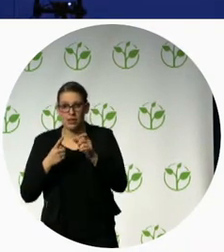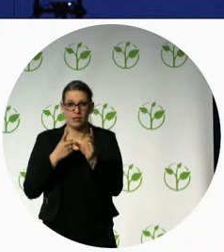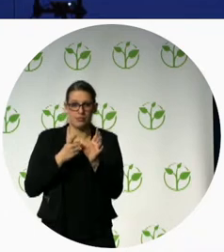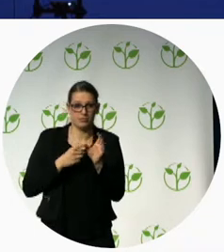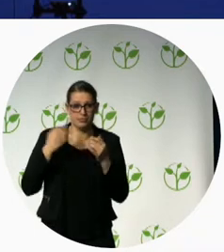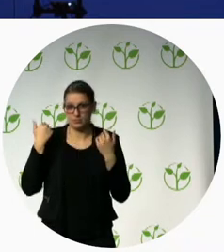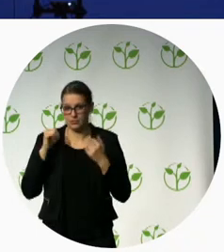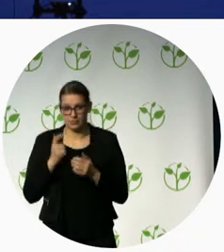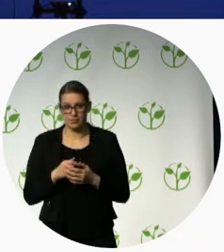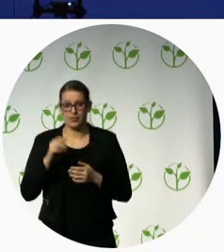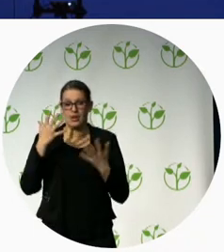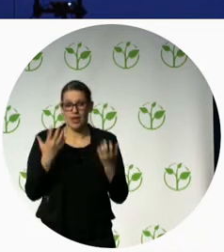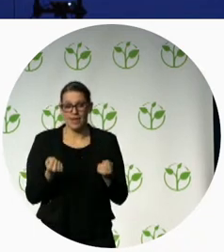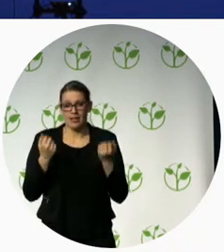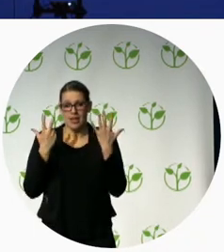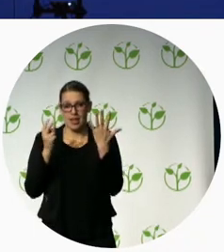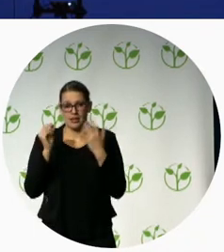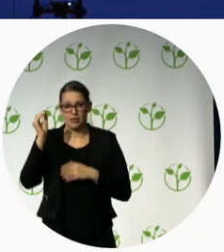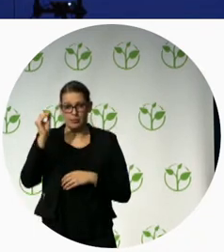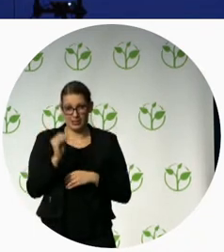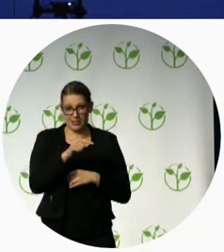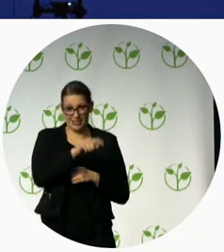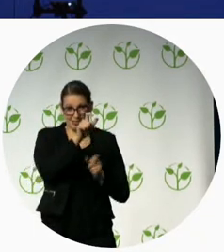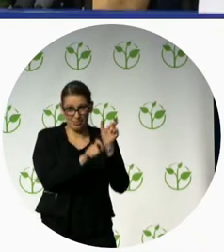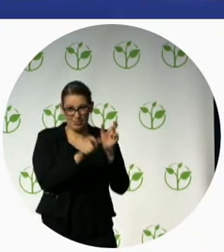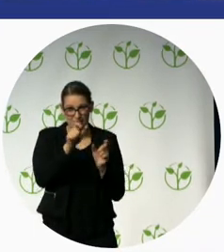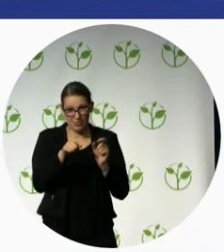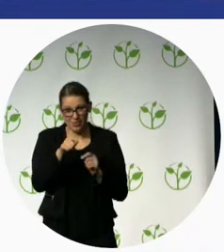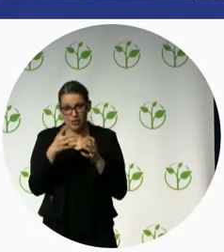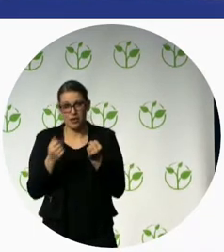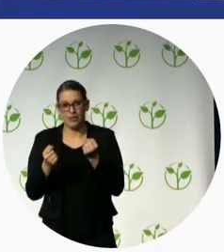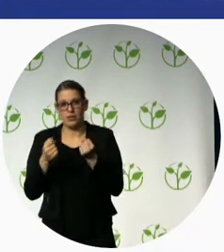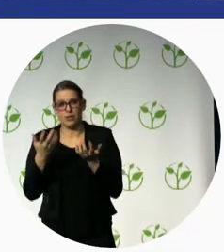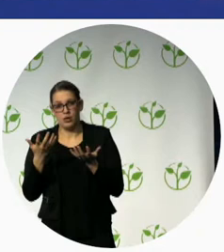Health Organization estimates this number to be over 30 million